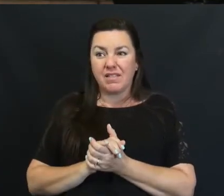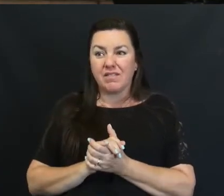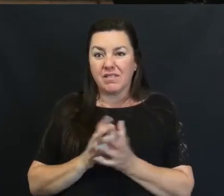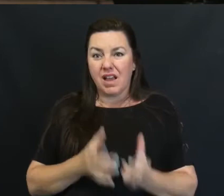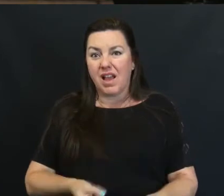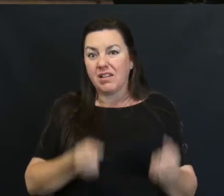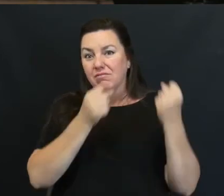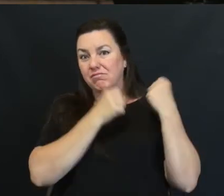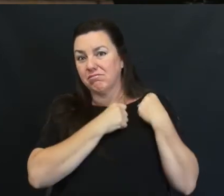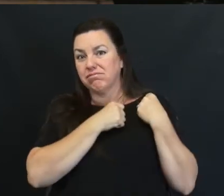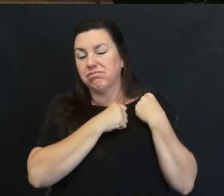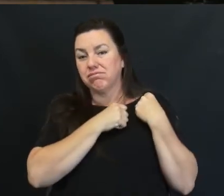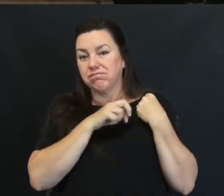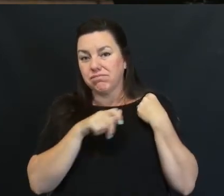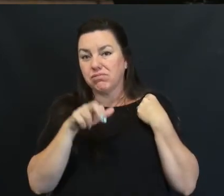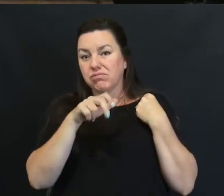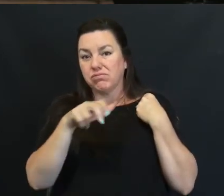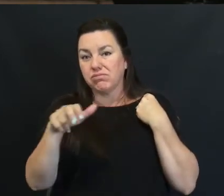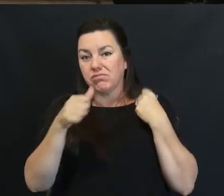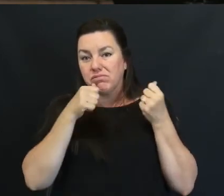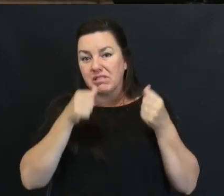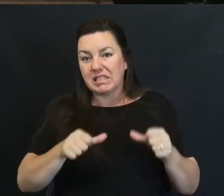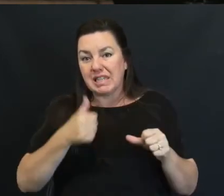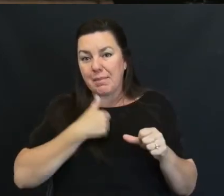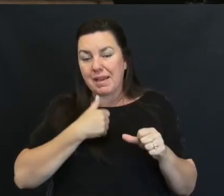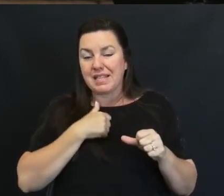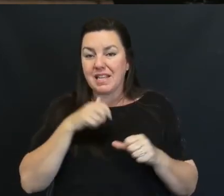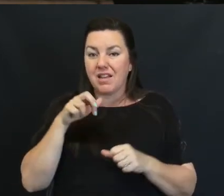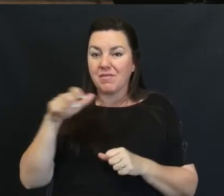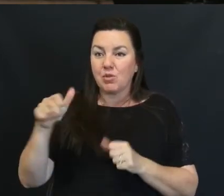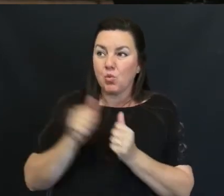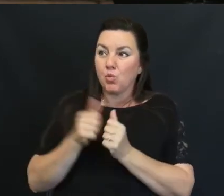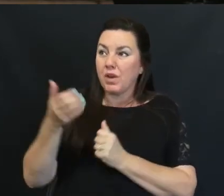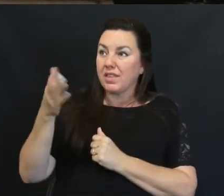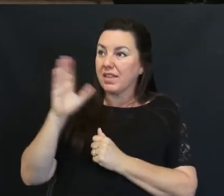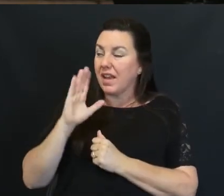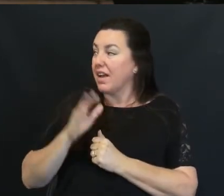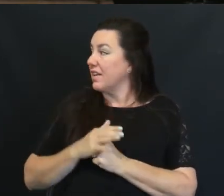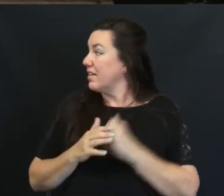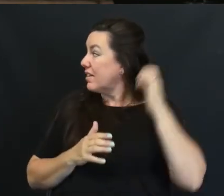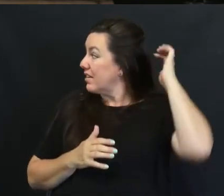Picked Up My Cross I Denied Myself And I Was Walking With God